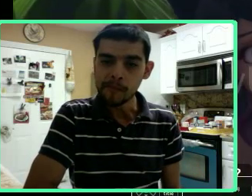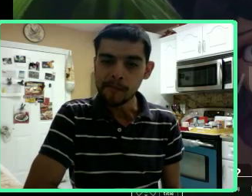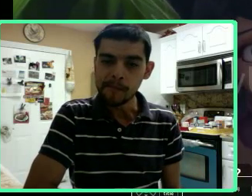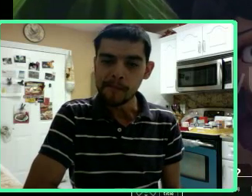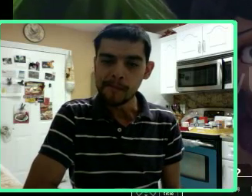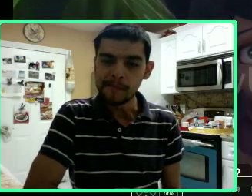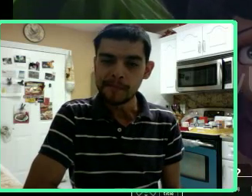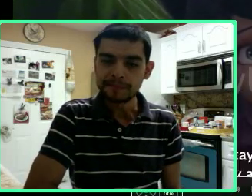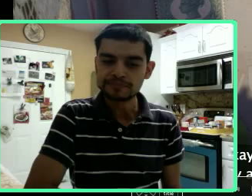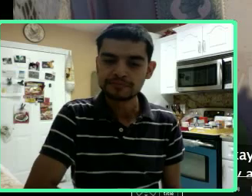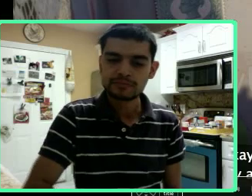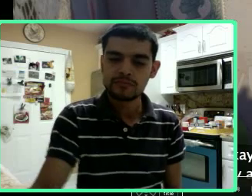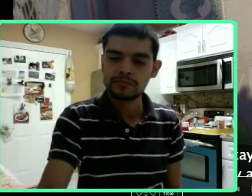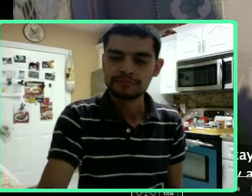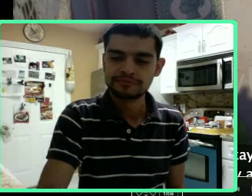Let's go.